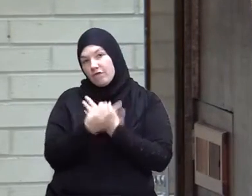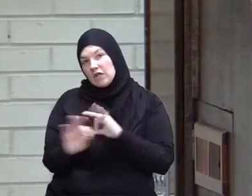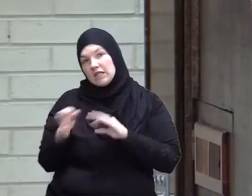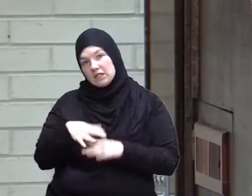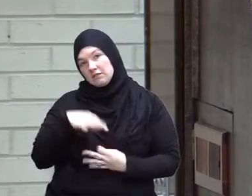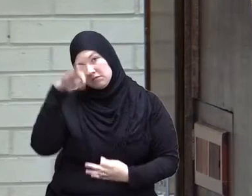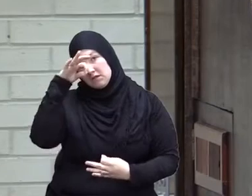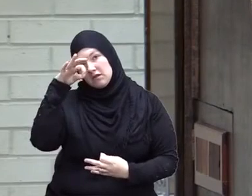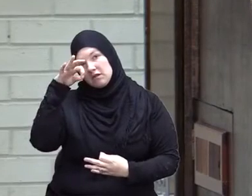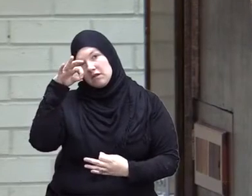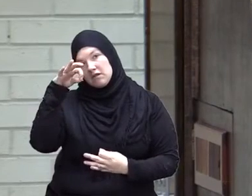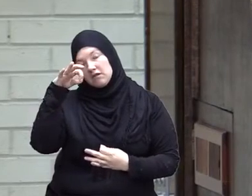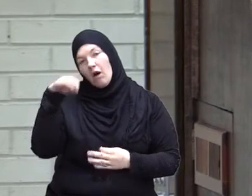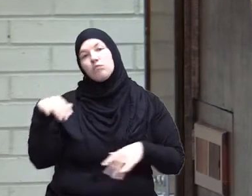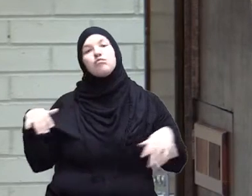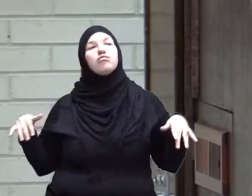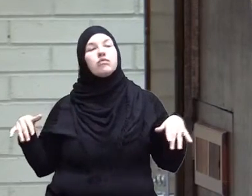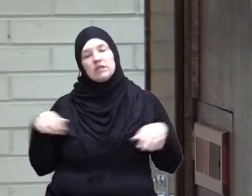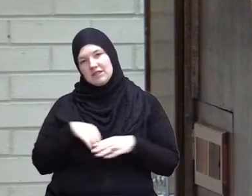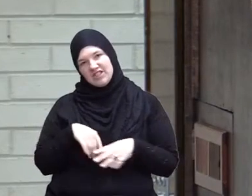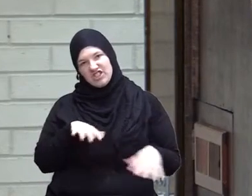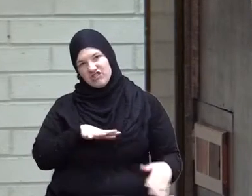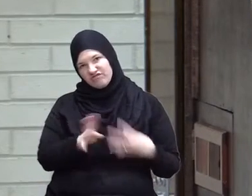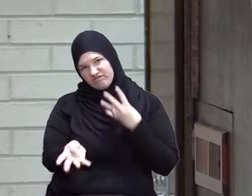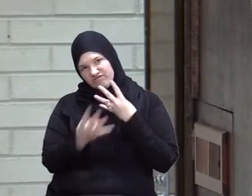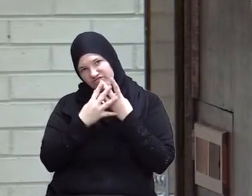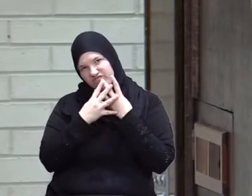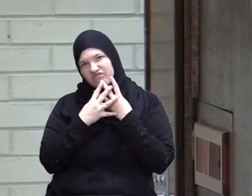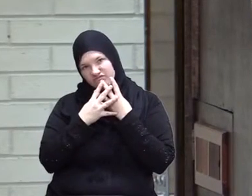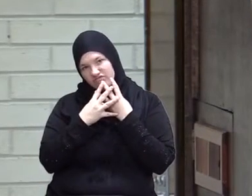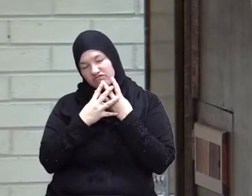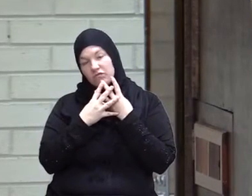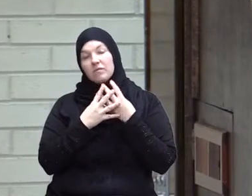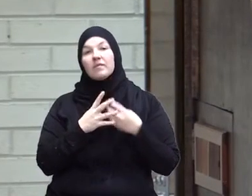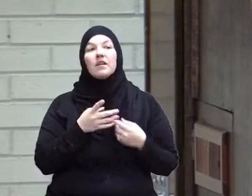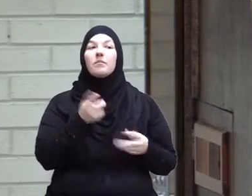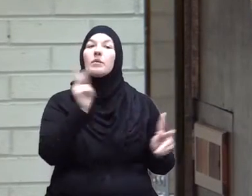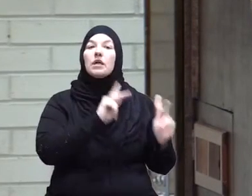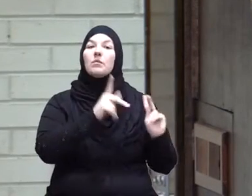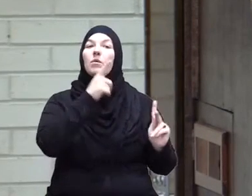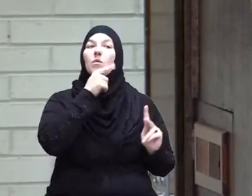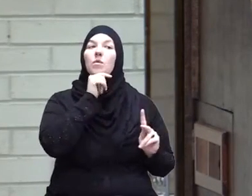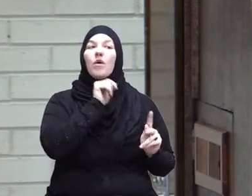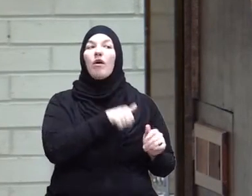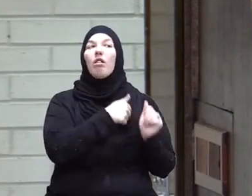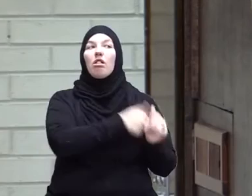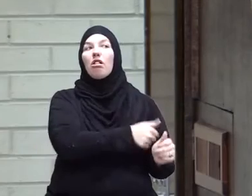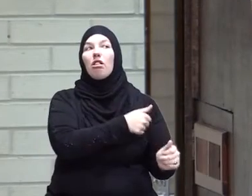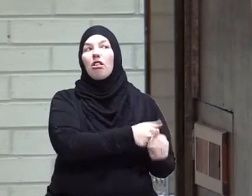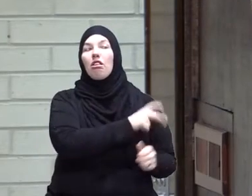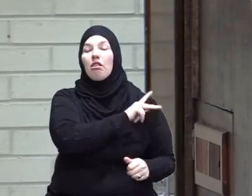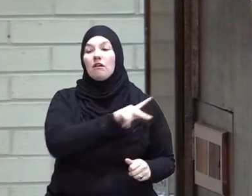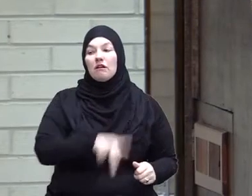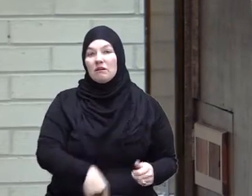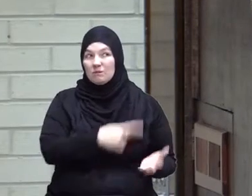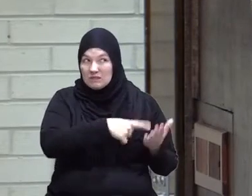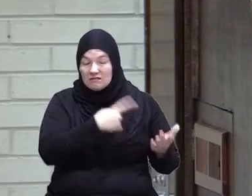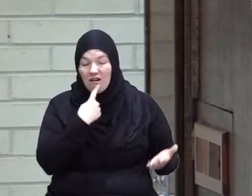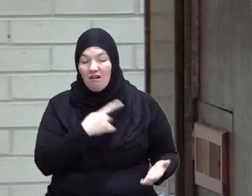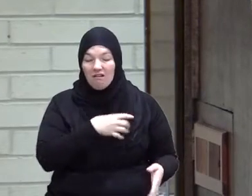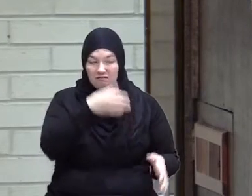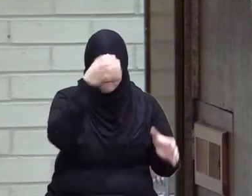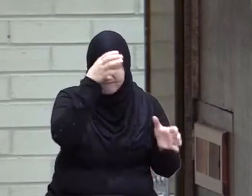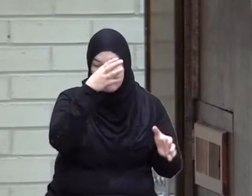are lounging in jails and those of them who are living according to the sultan right?